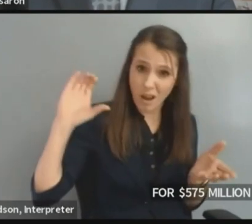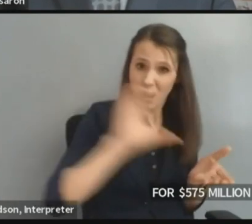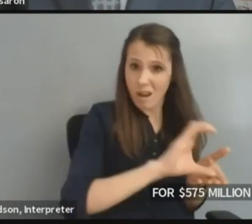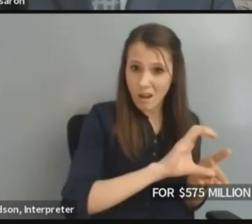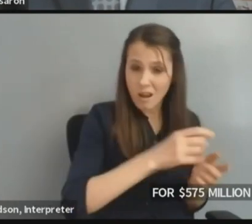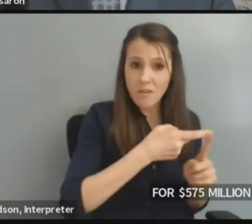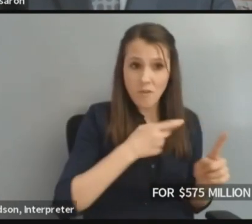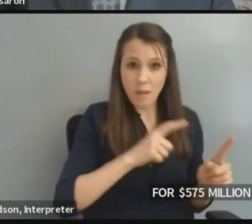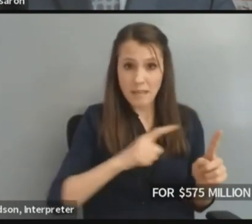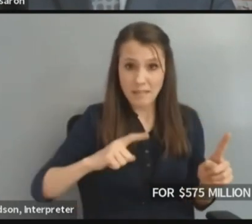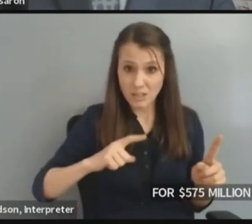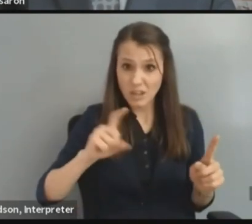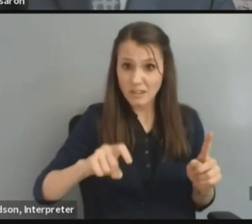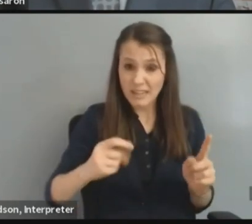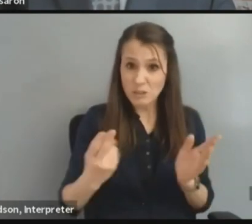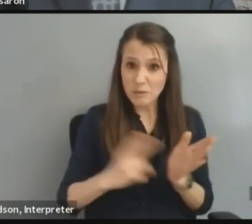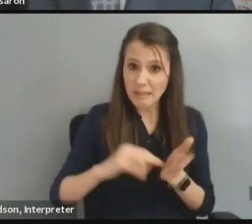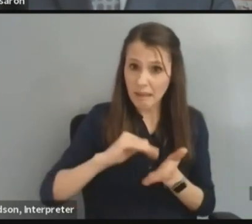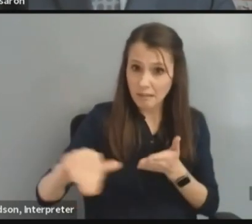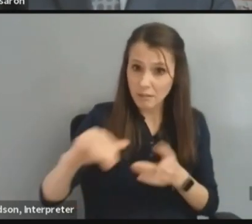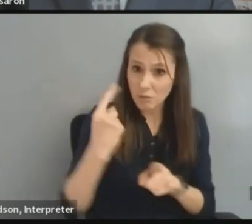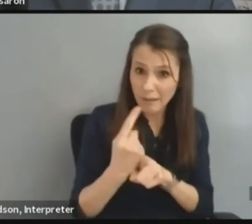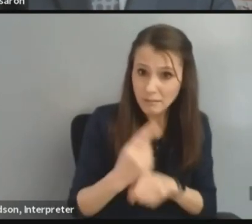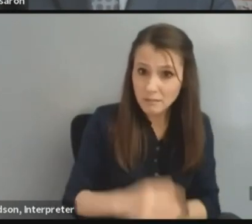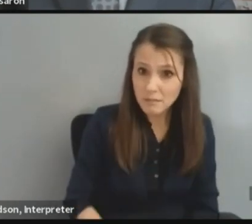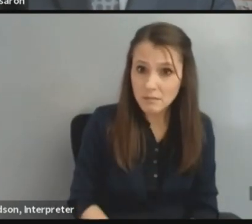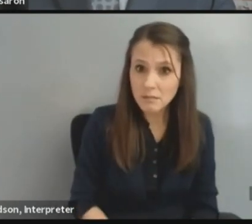legislature has to sign off on. Is that right?